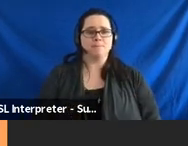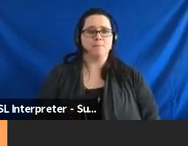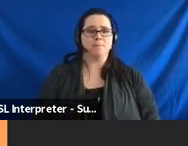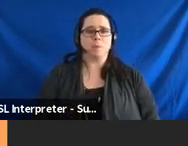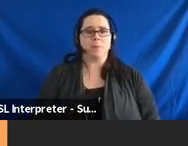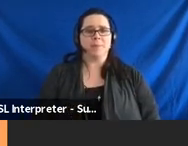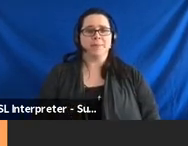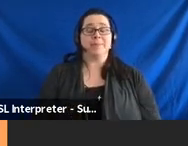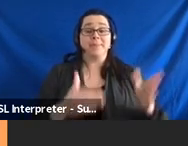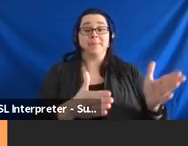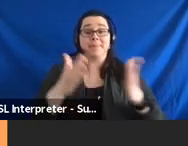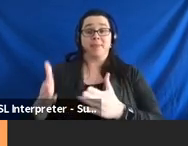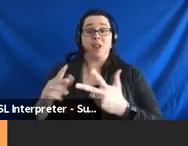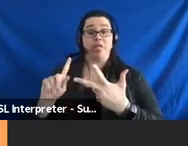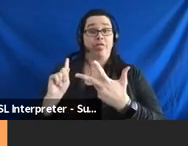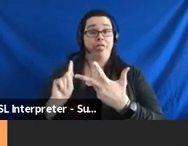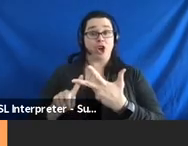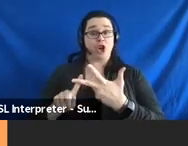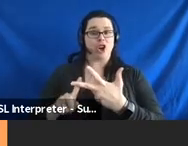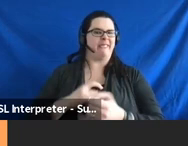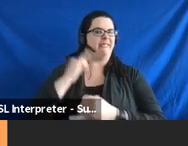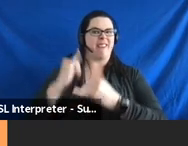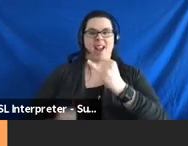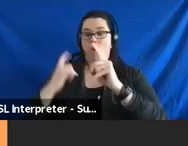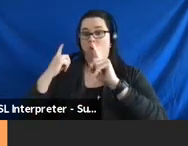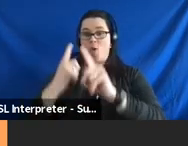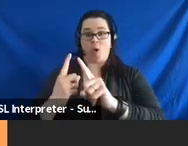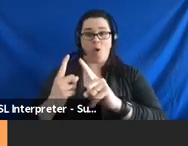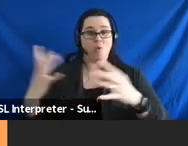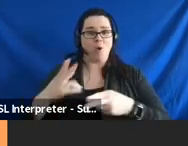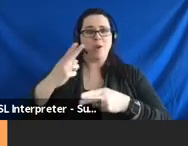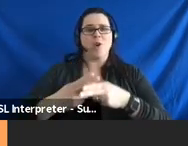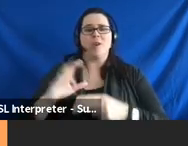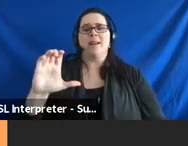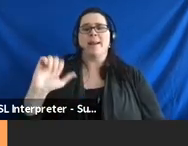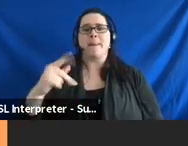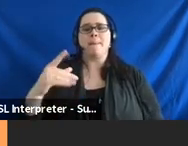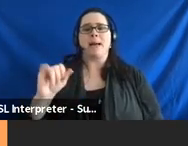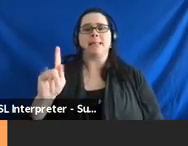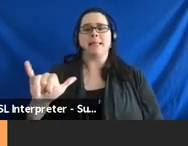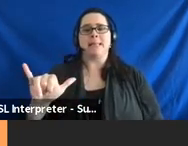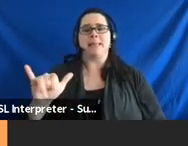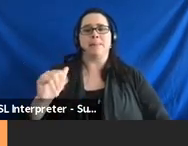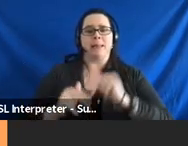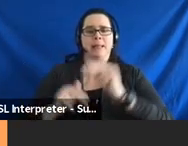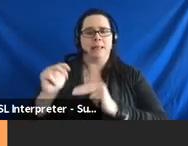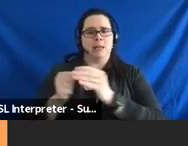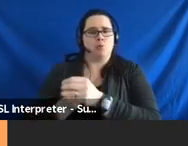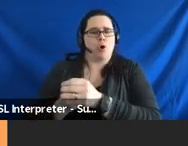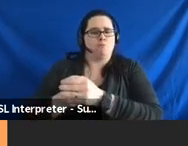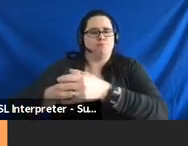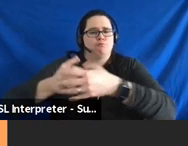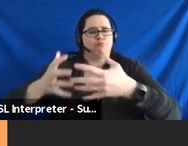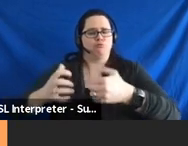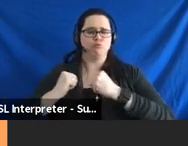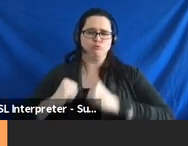Okay, we're on to our third and final goal. And this we call our capacity building goal. And this goal here is